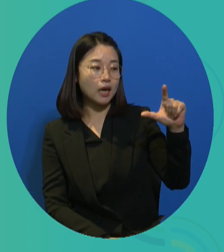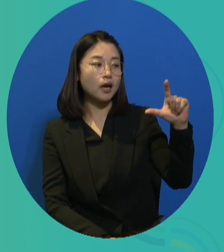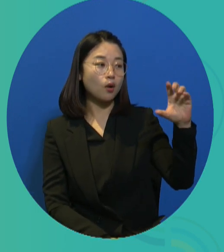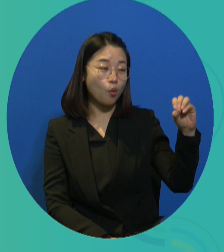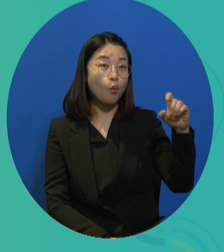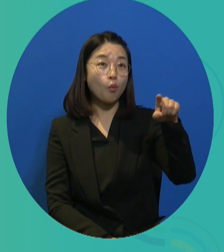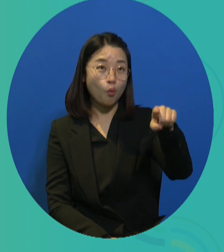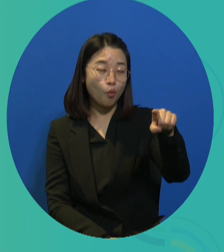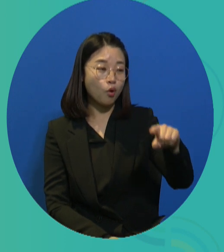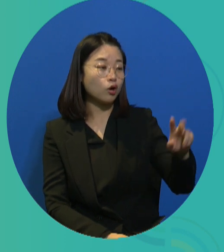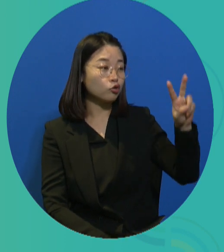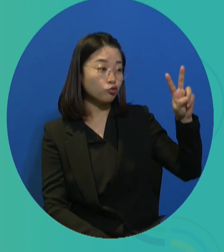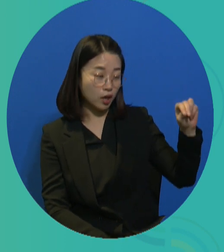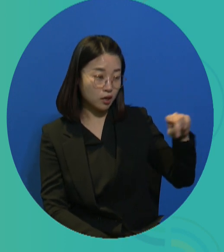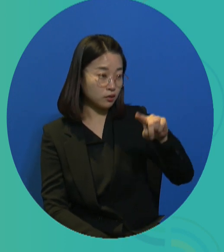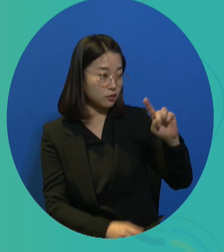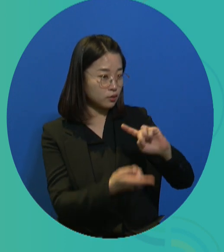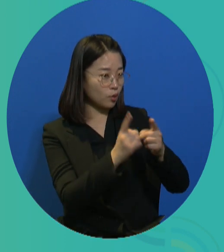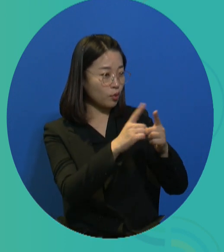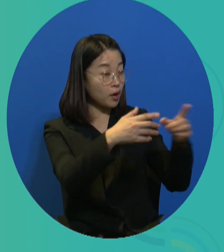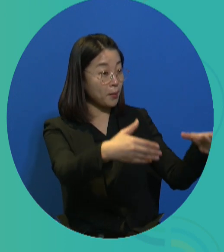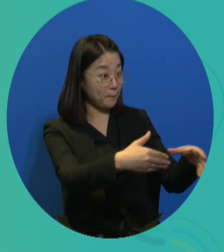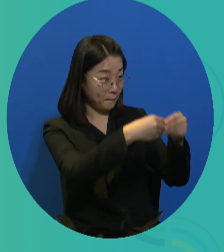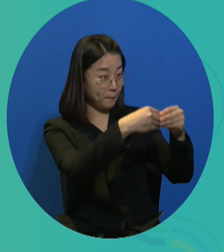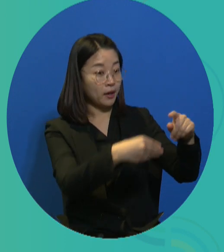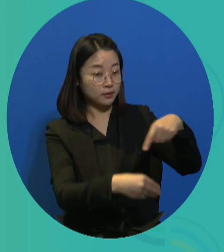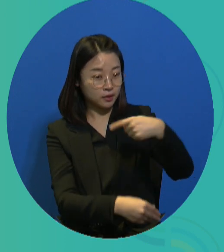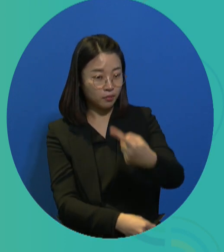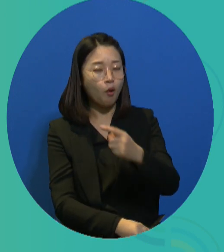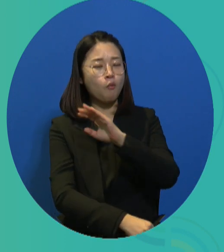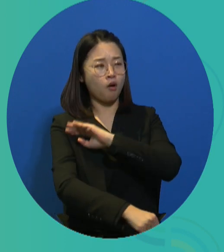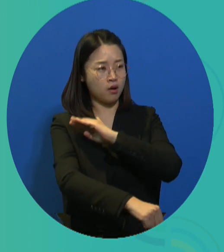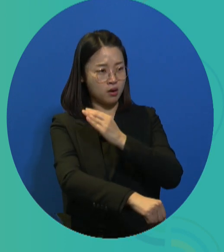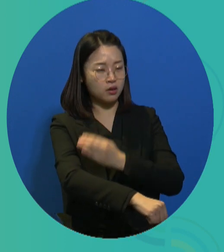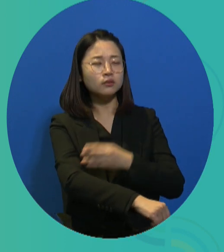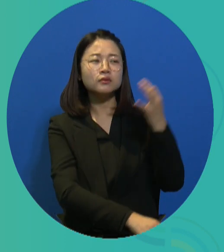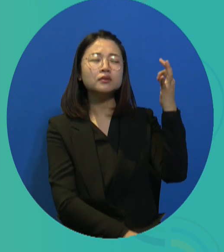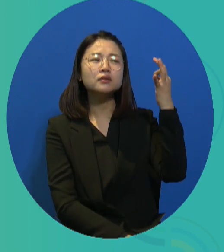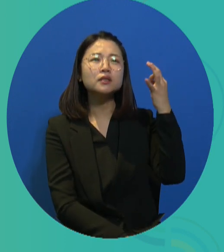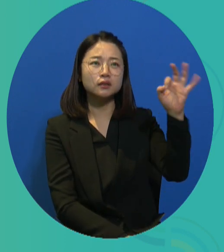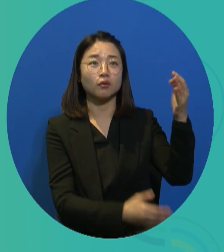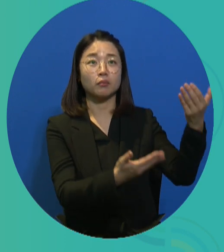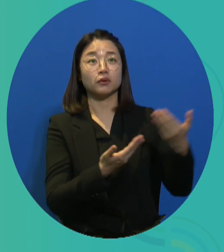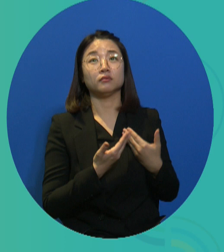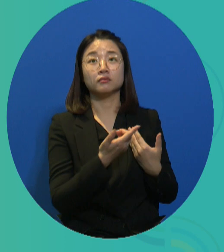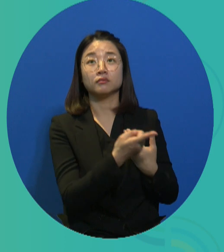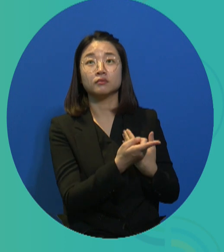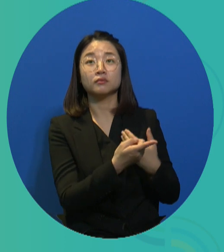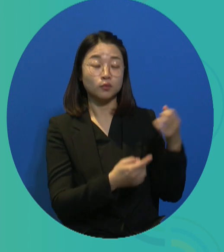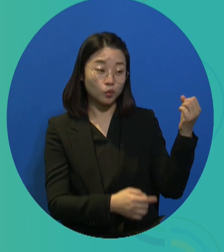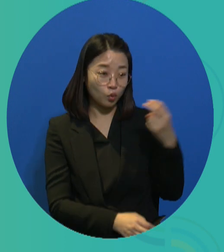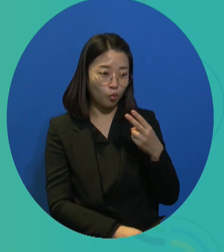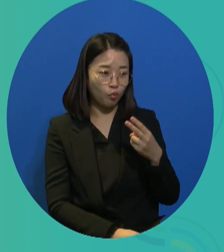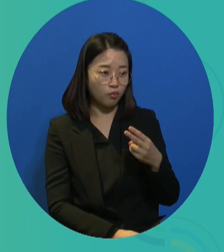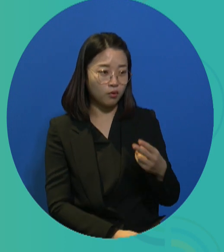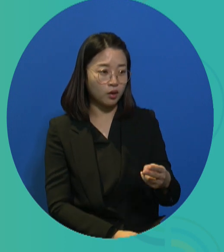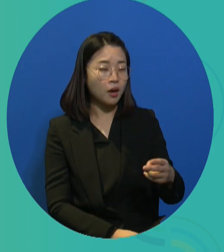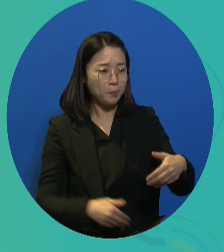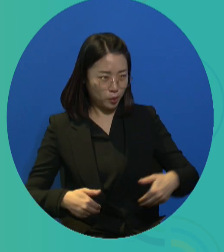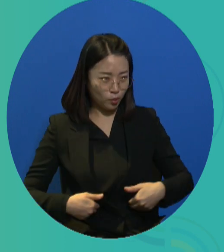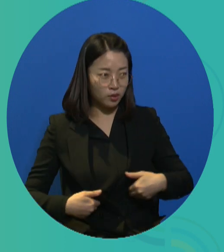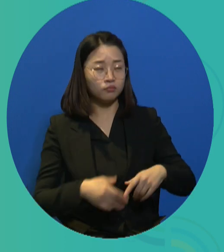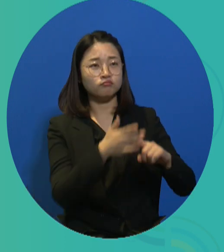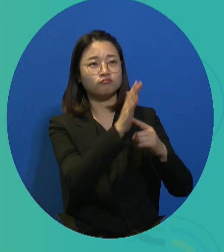the international labor organization and its various conventions, and it has been stipulated very clear that